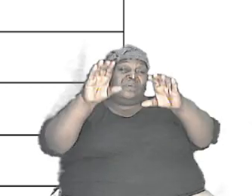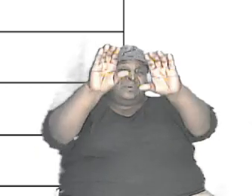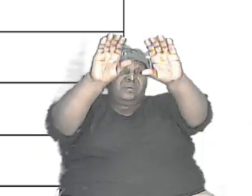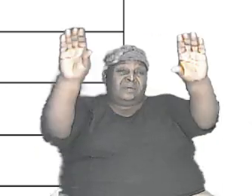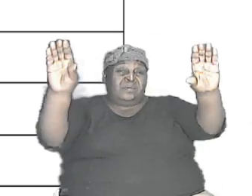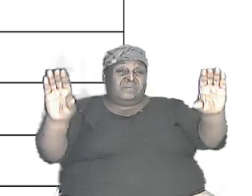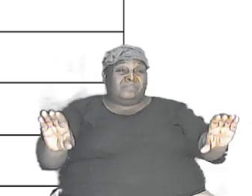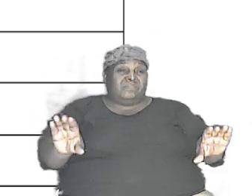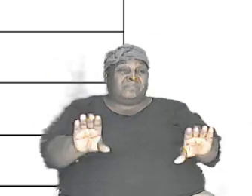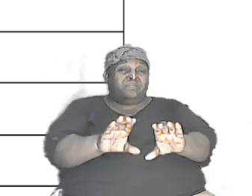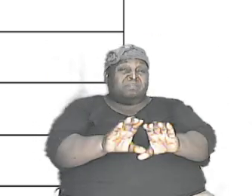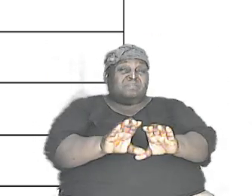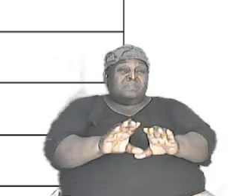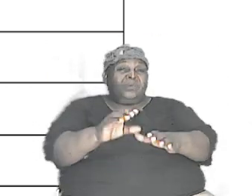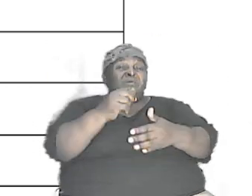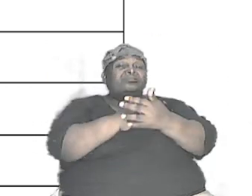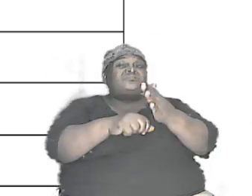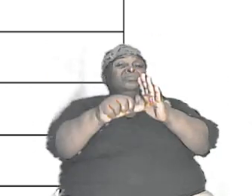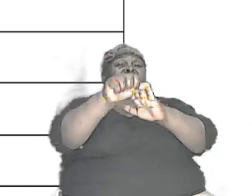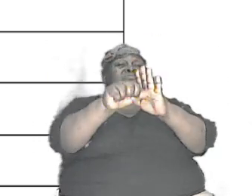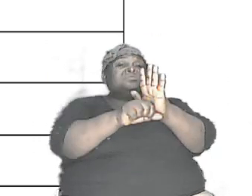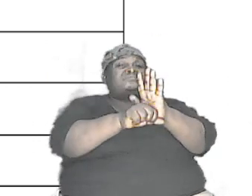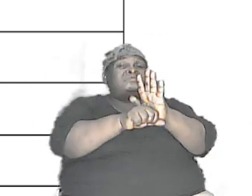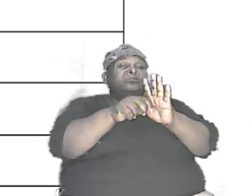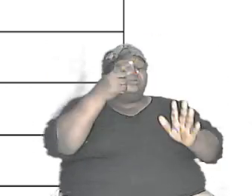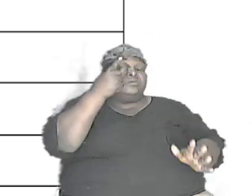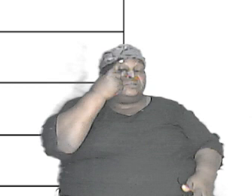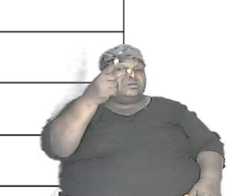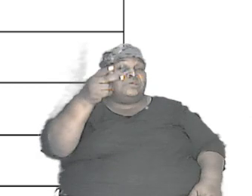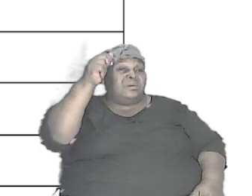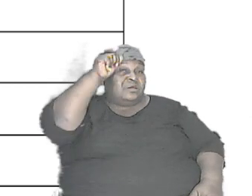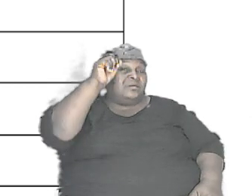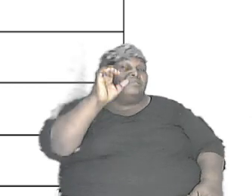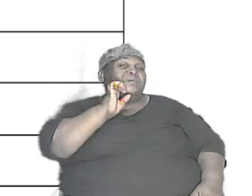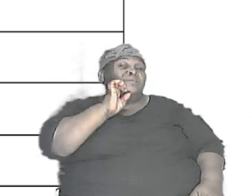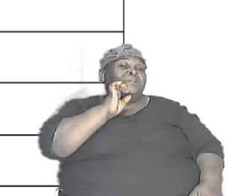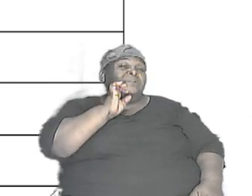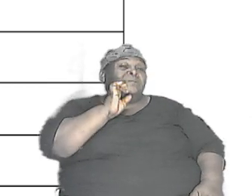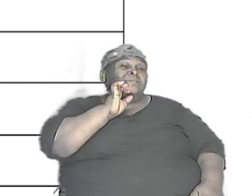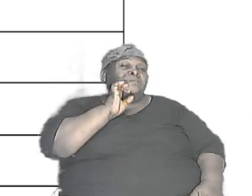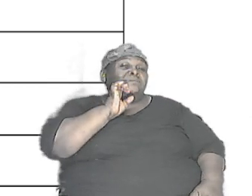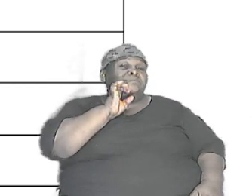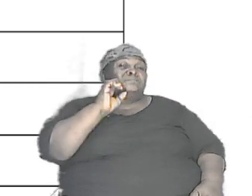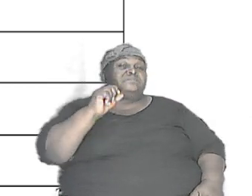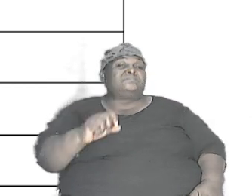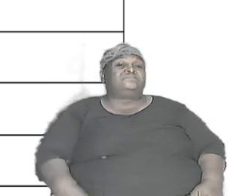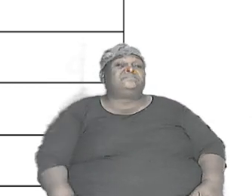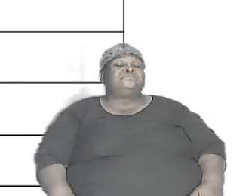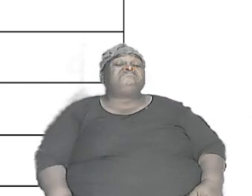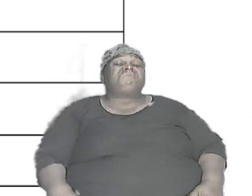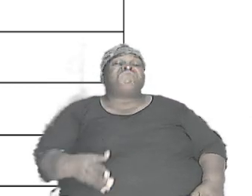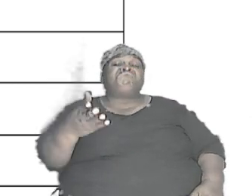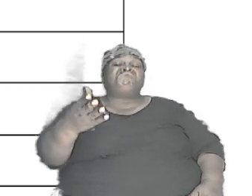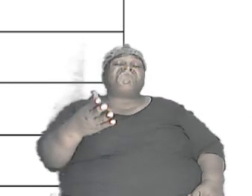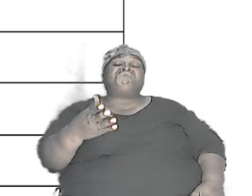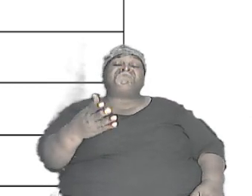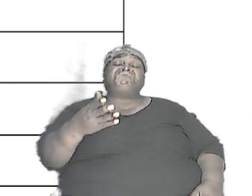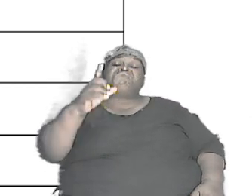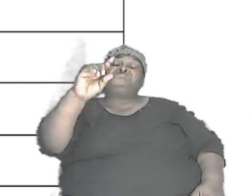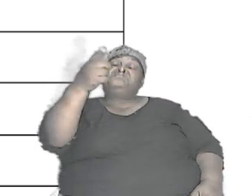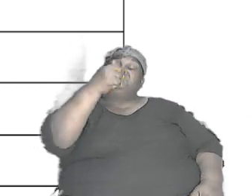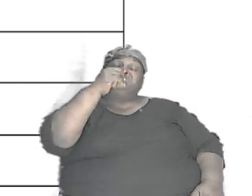us some scriptures we see Adam and Eve and as I indicated before they are our first